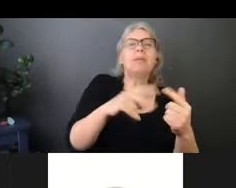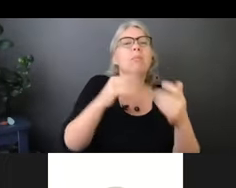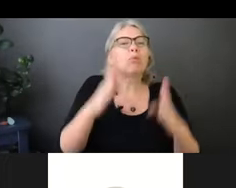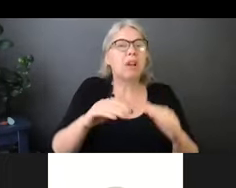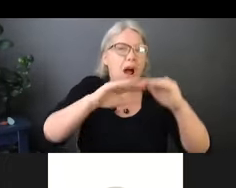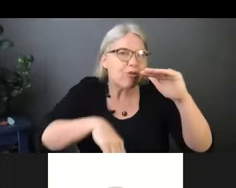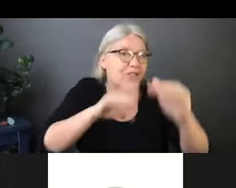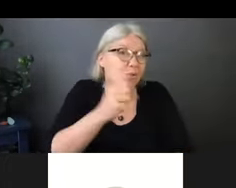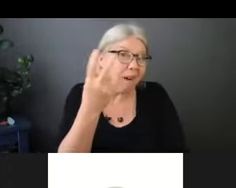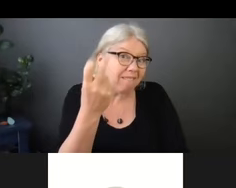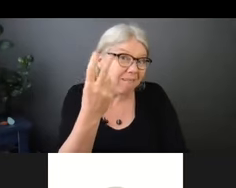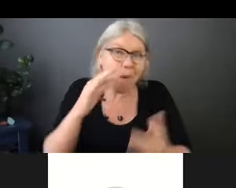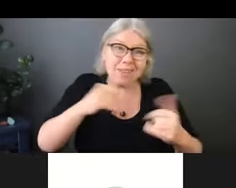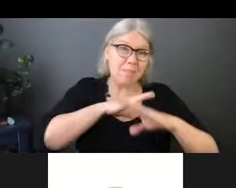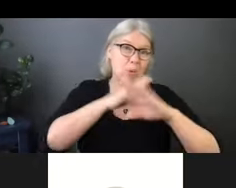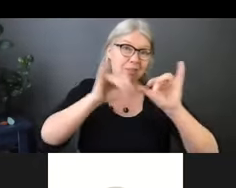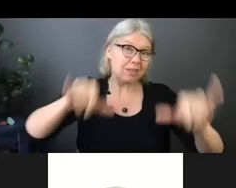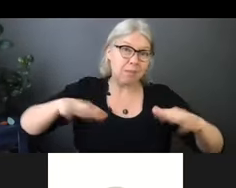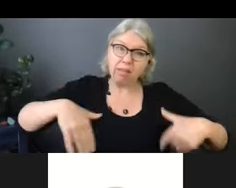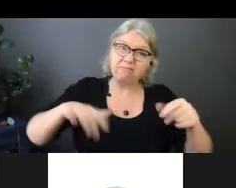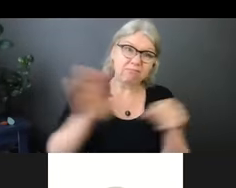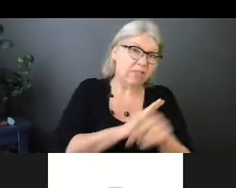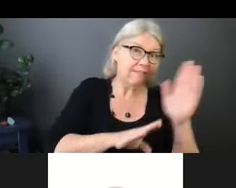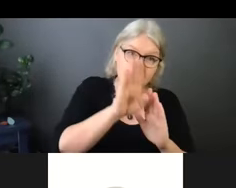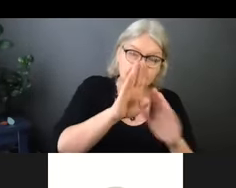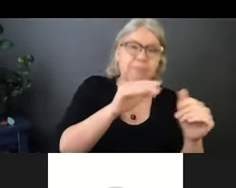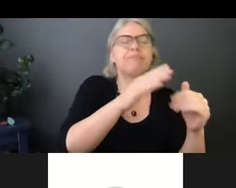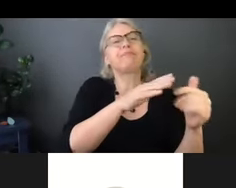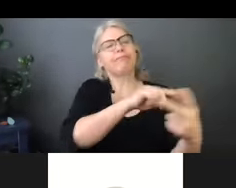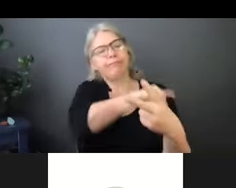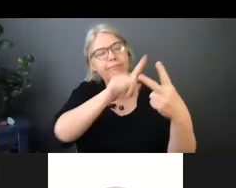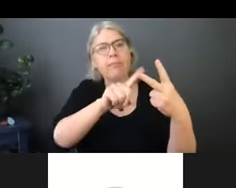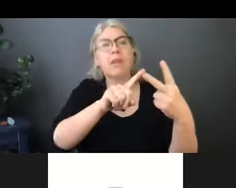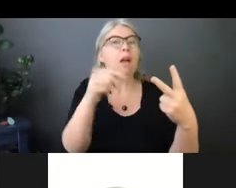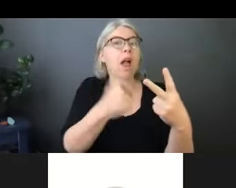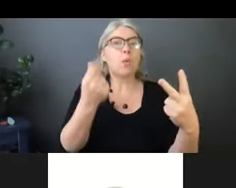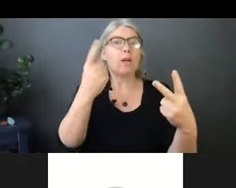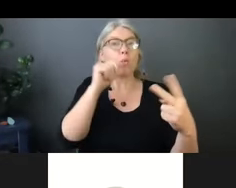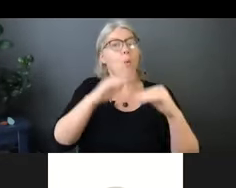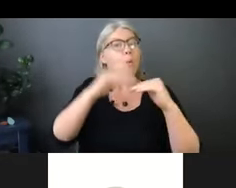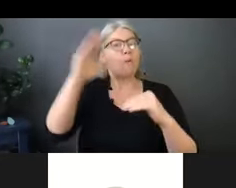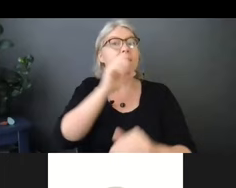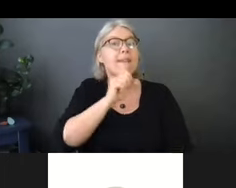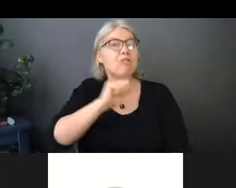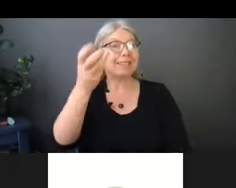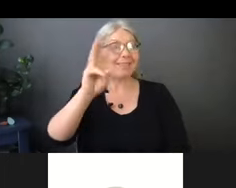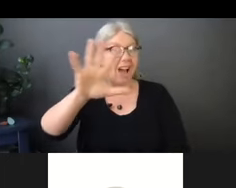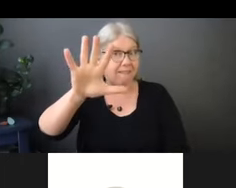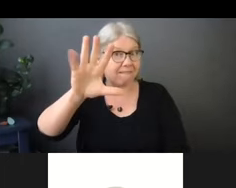Anybody over the age of 65, or anybody who had a chronic disease process, diabetes,